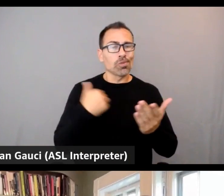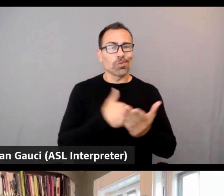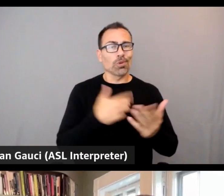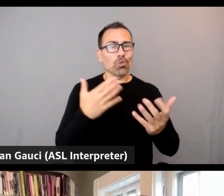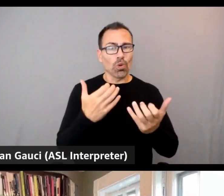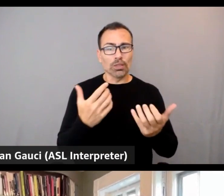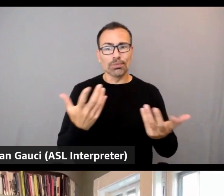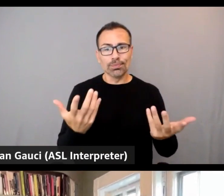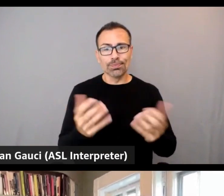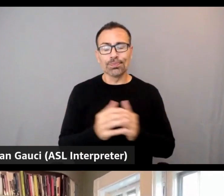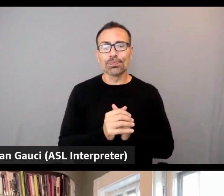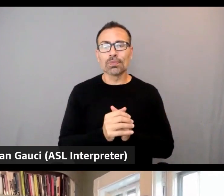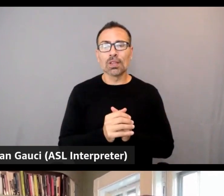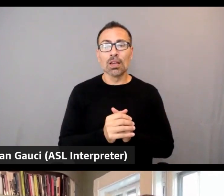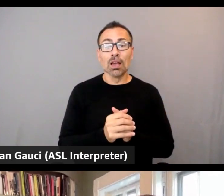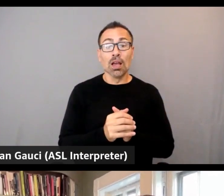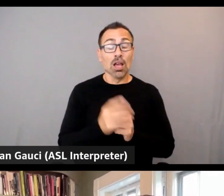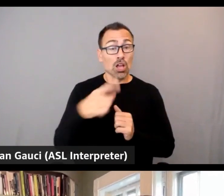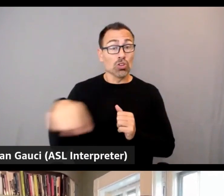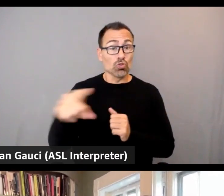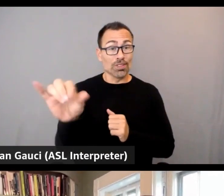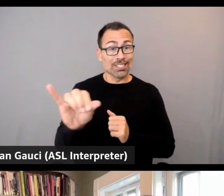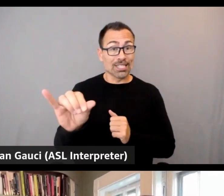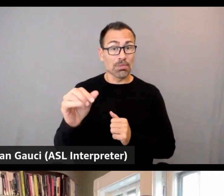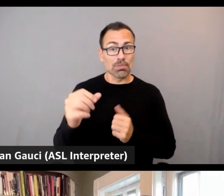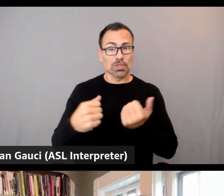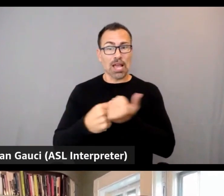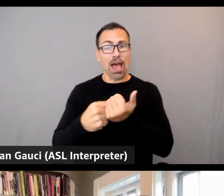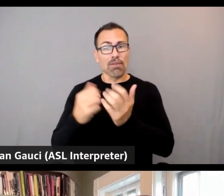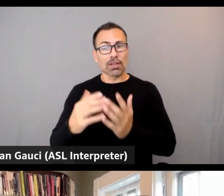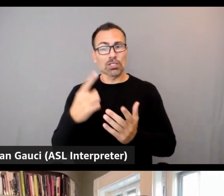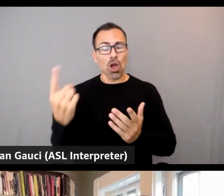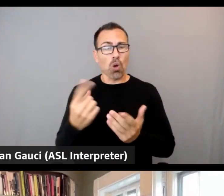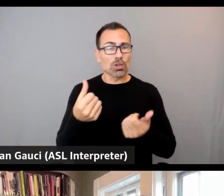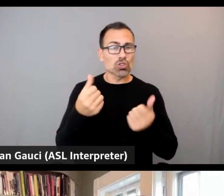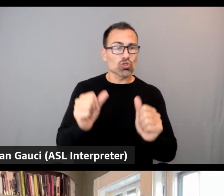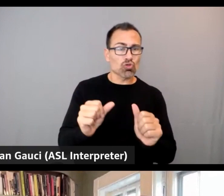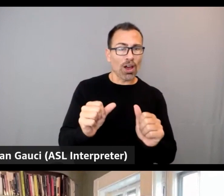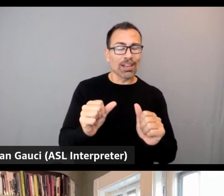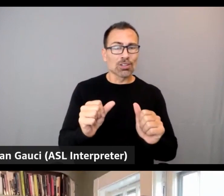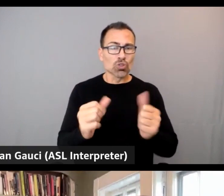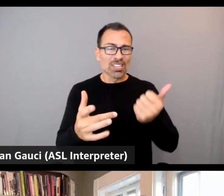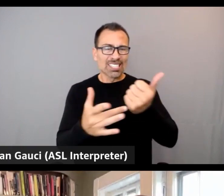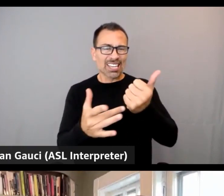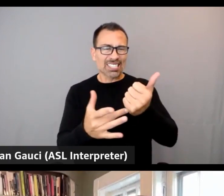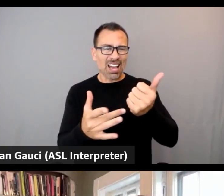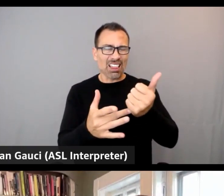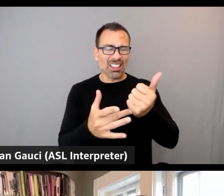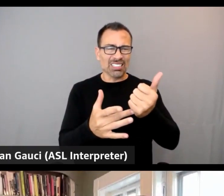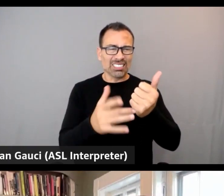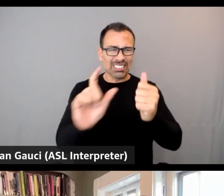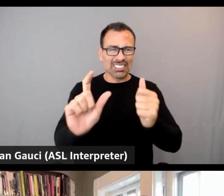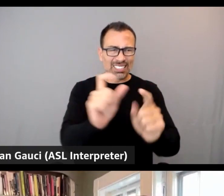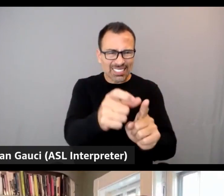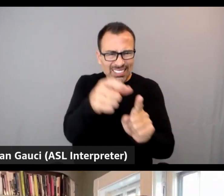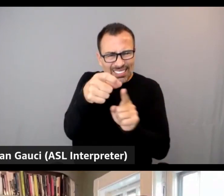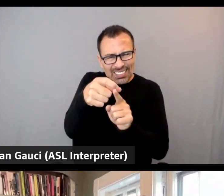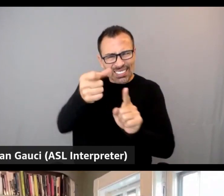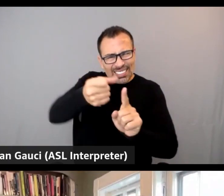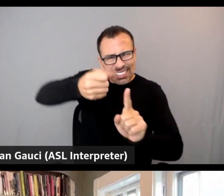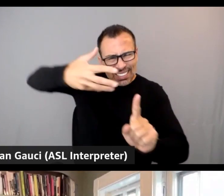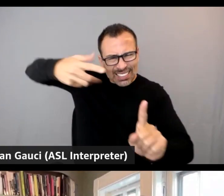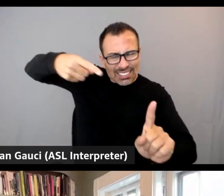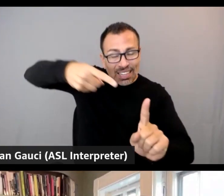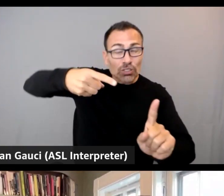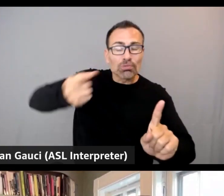And what you all do as advocates all the time is really try to demystify the technology and get under the covers and explain the terminology